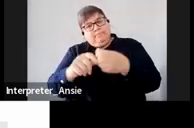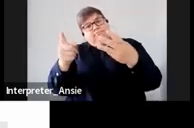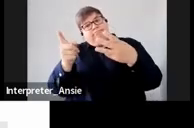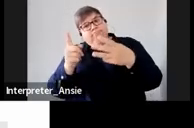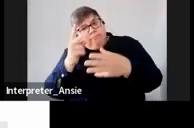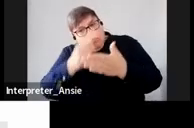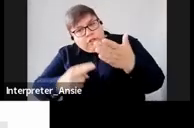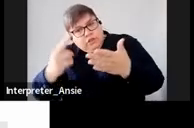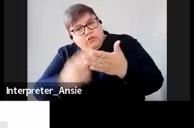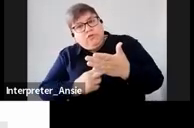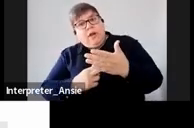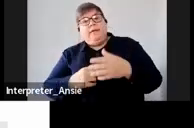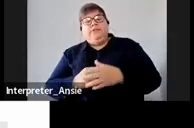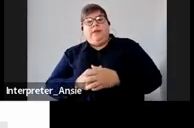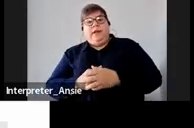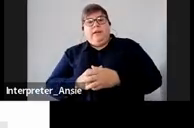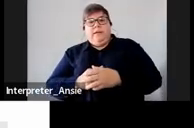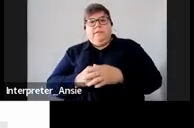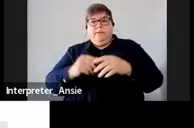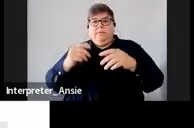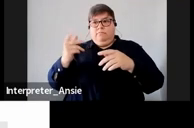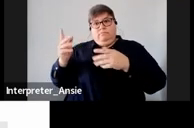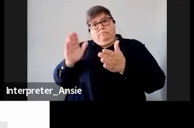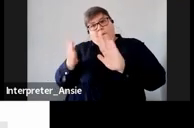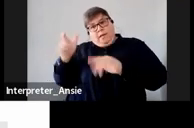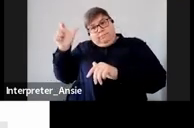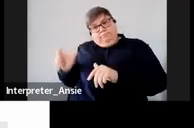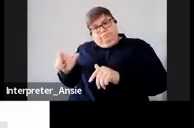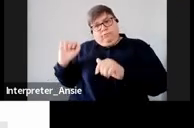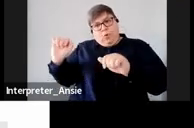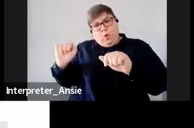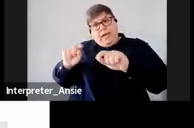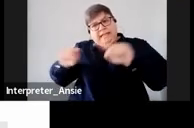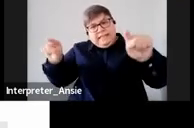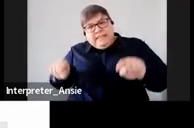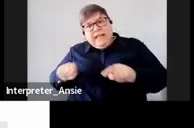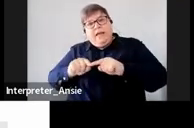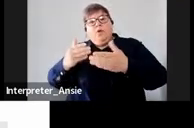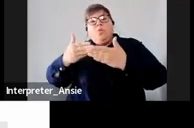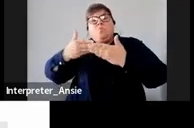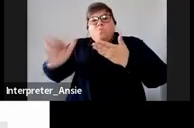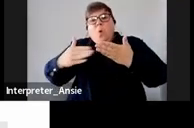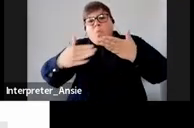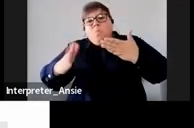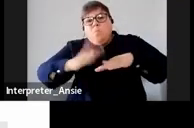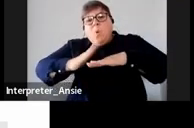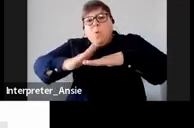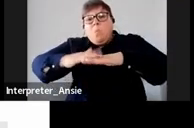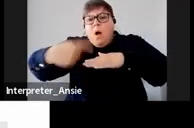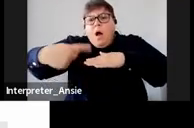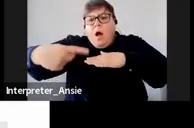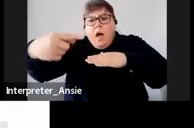insolvent estate deceased estate compliance letters as well as additional information on our SAS website